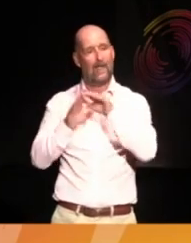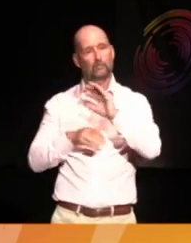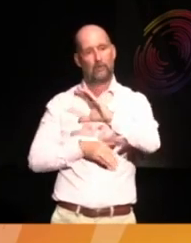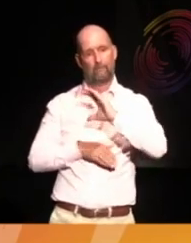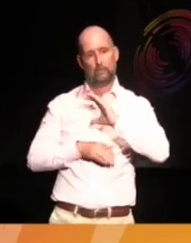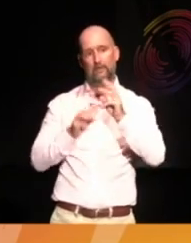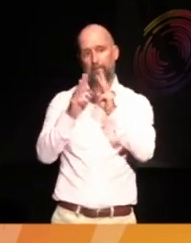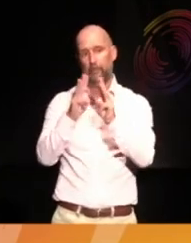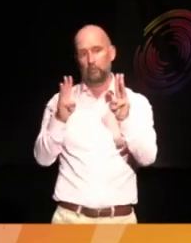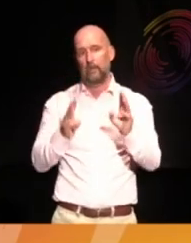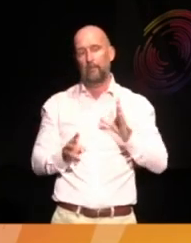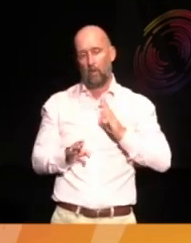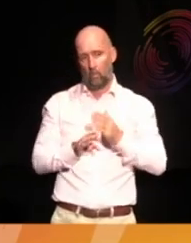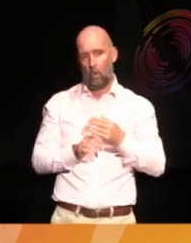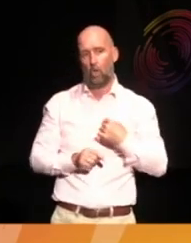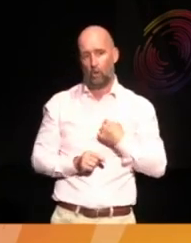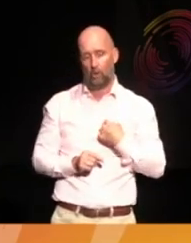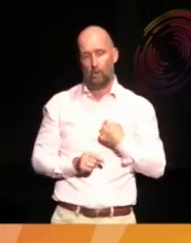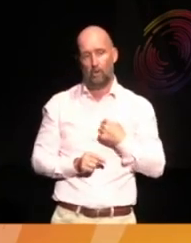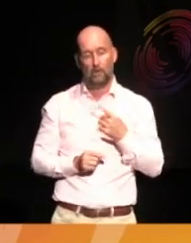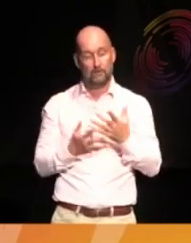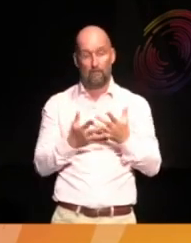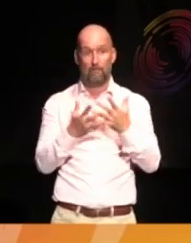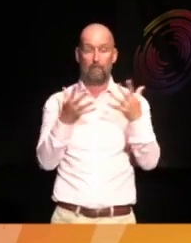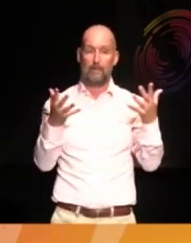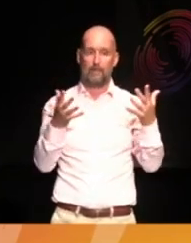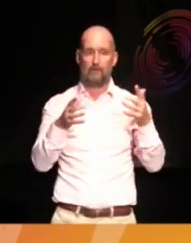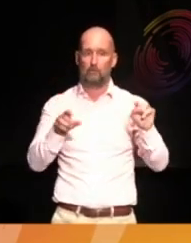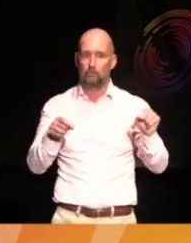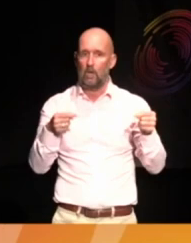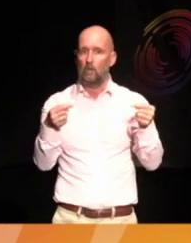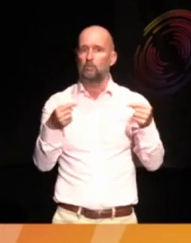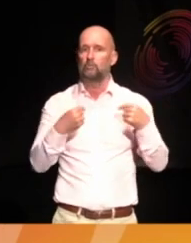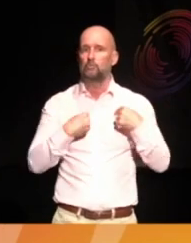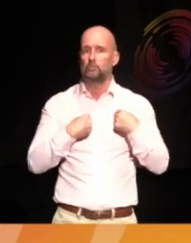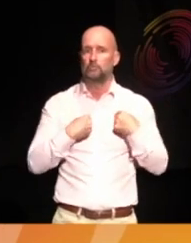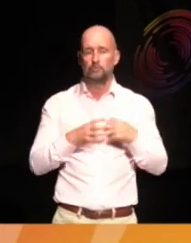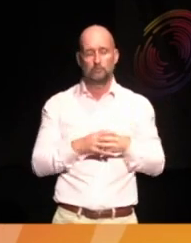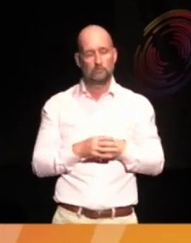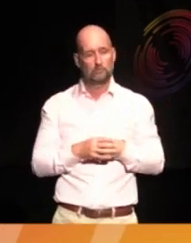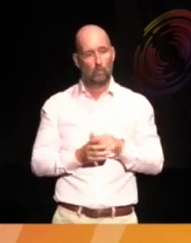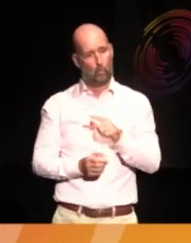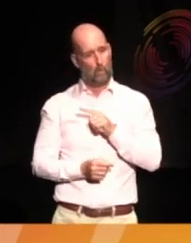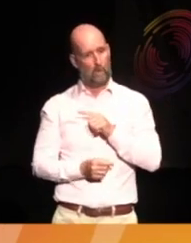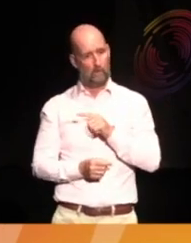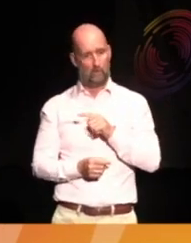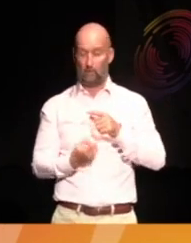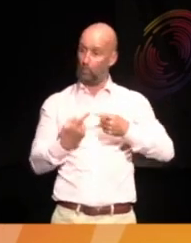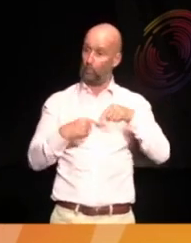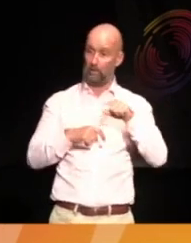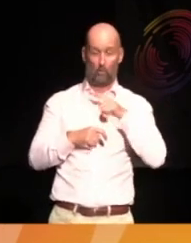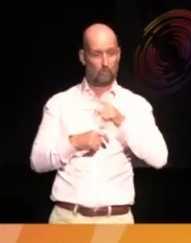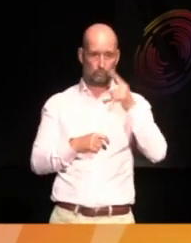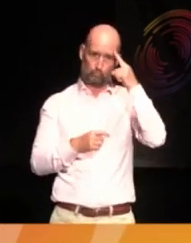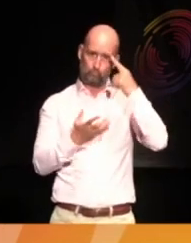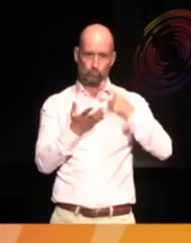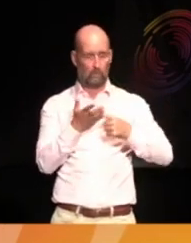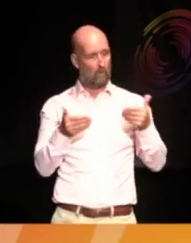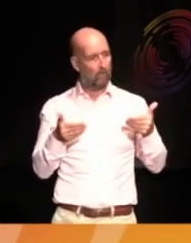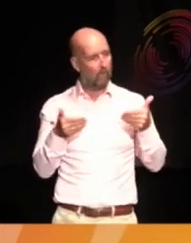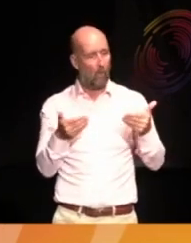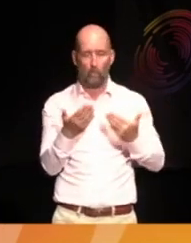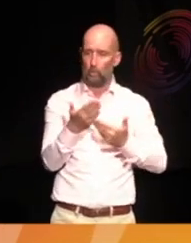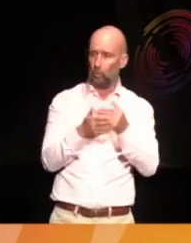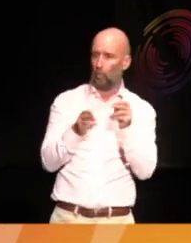it's a huge challenge that we have because we want to move forward in this new way of working,